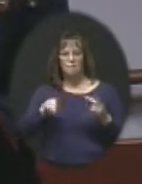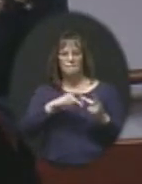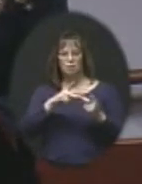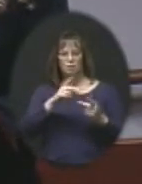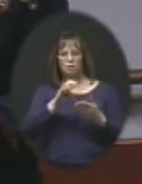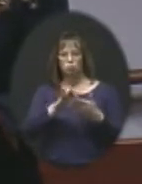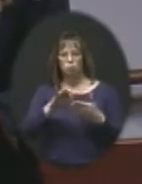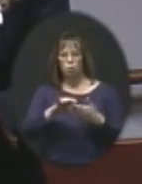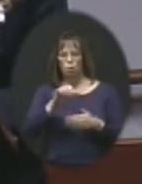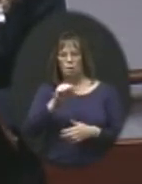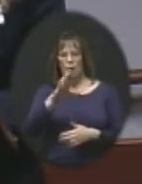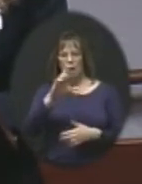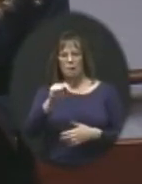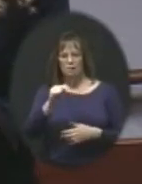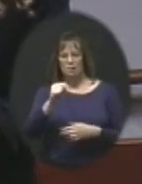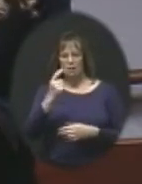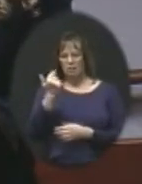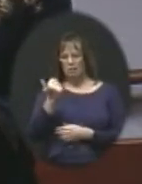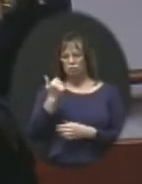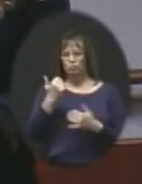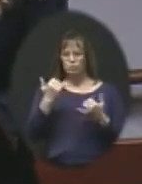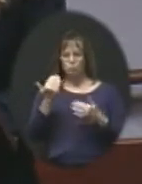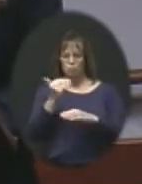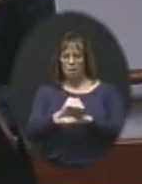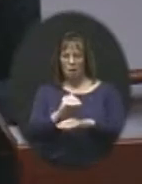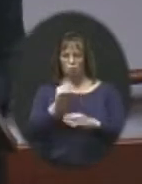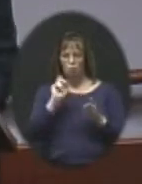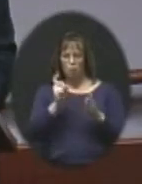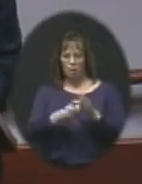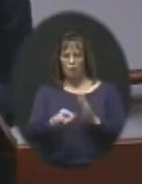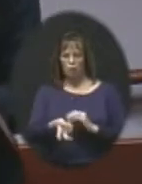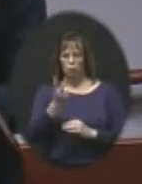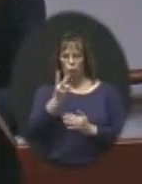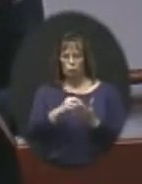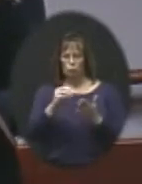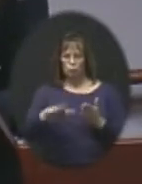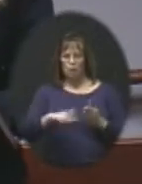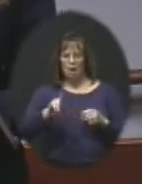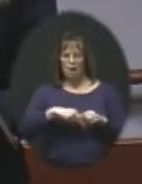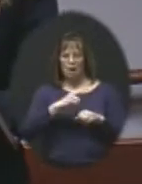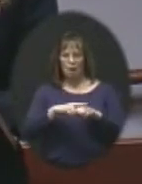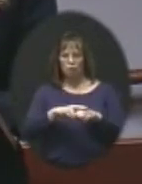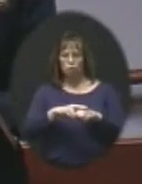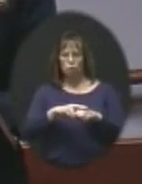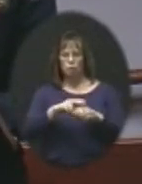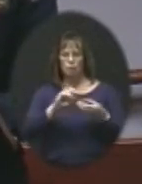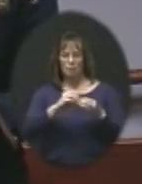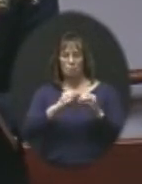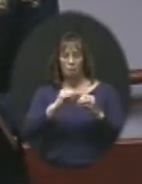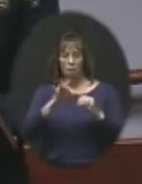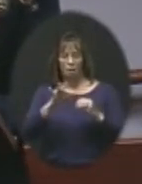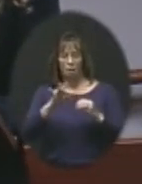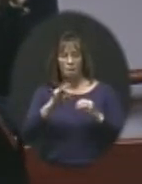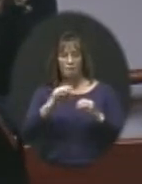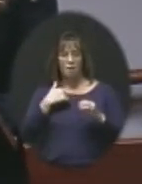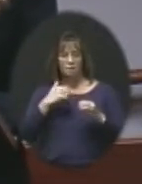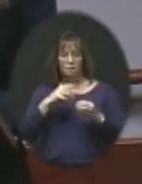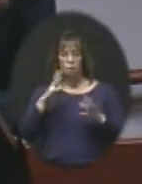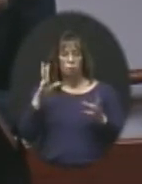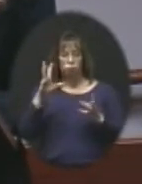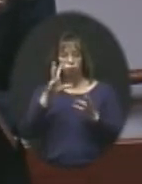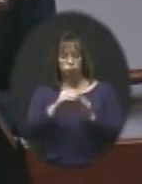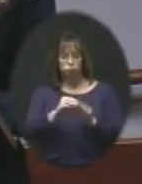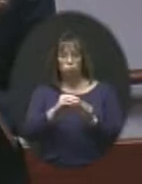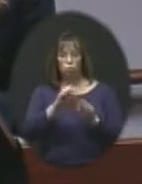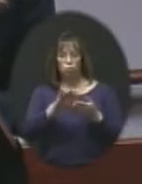ACT this past year and tonight we are recognizing two of those students. Nationally, while the actual number of students earning a composite score of 36